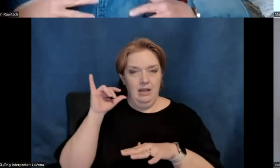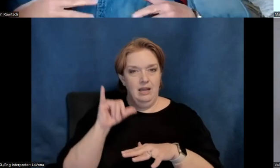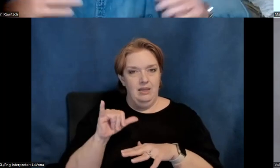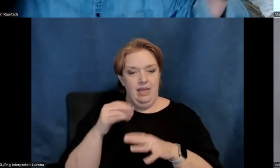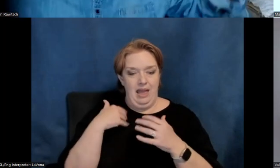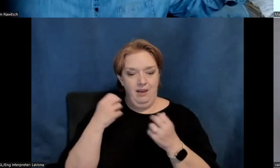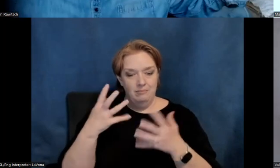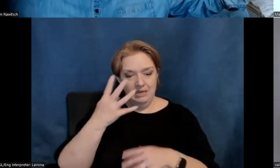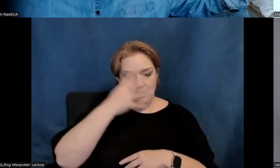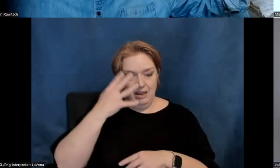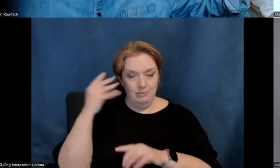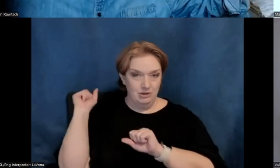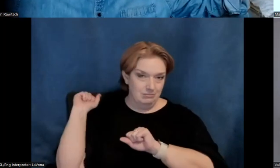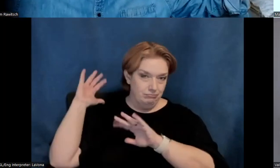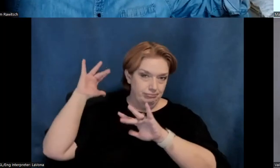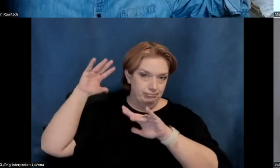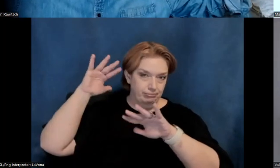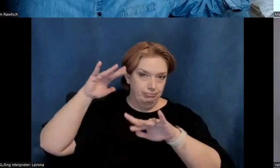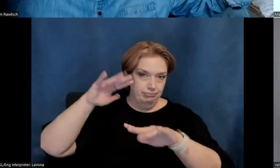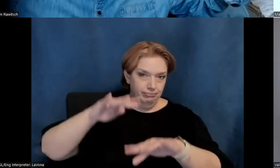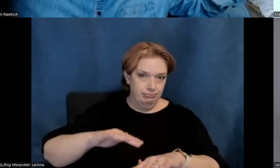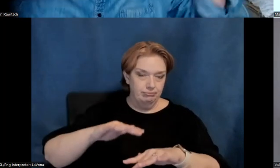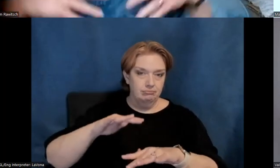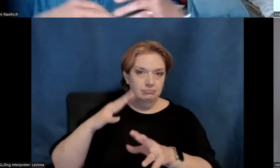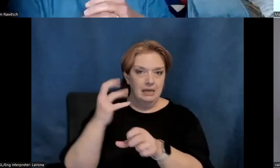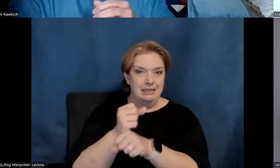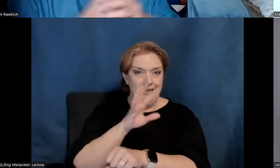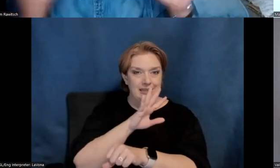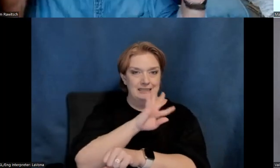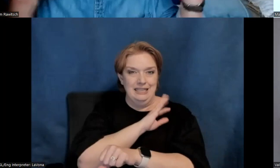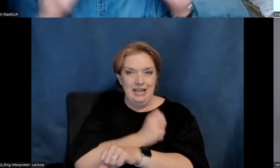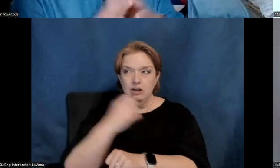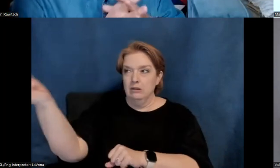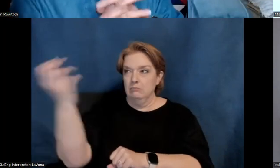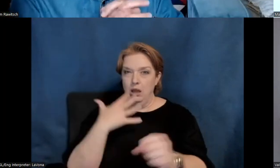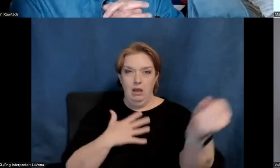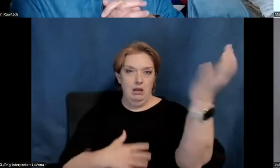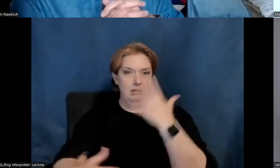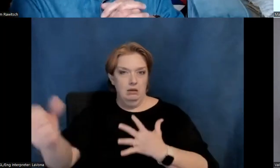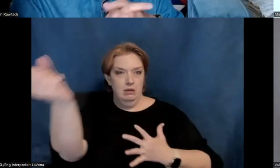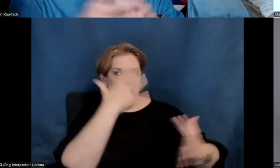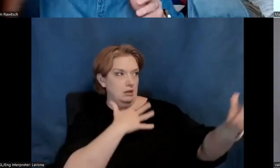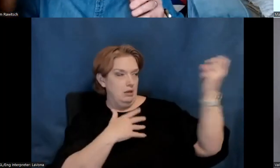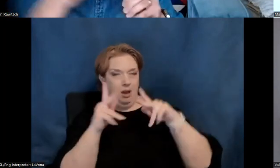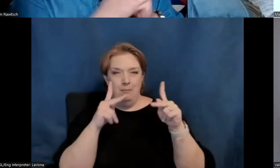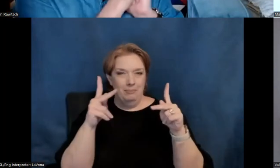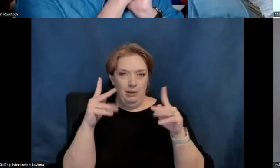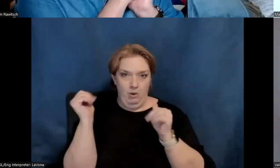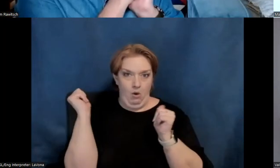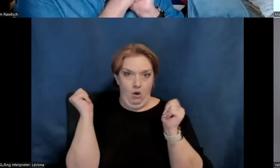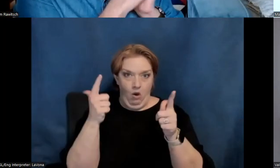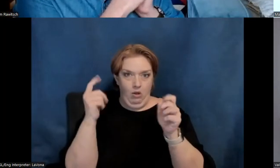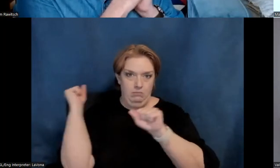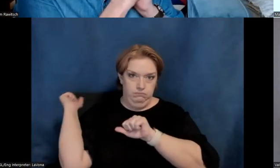immigrants from lots of places and, and received, uh, energy from lots of places. Everybody, uh, you know, came from somewhere else except for